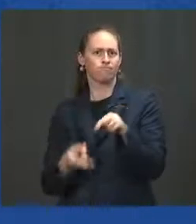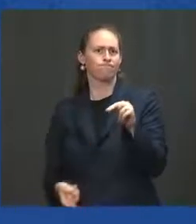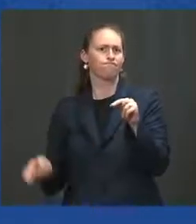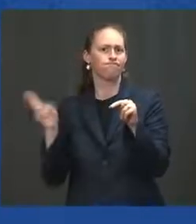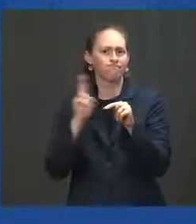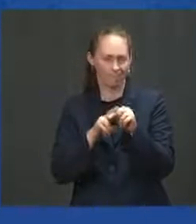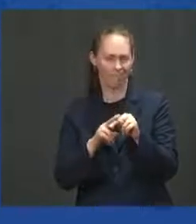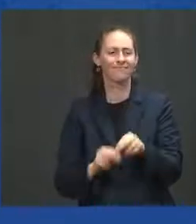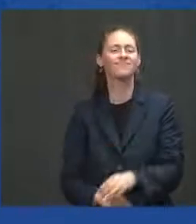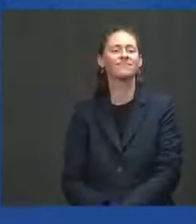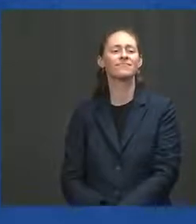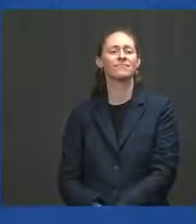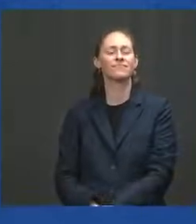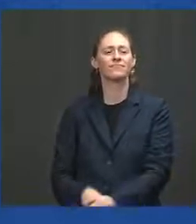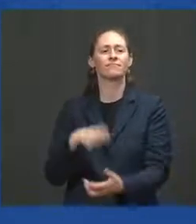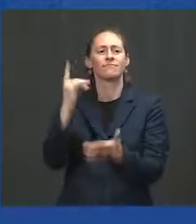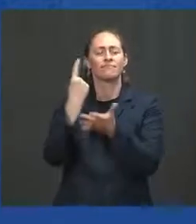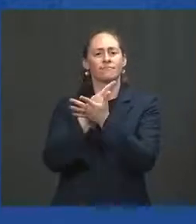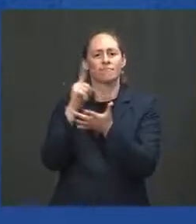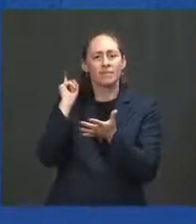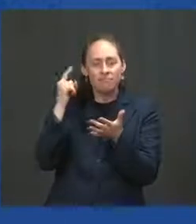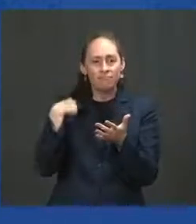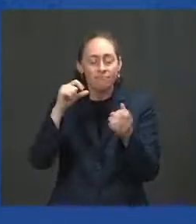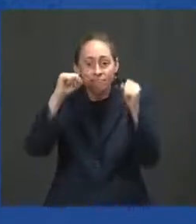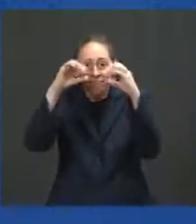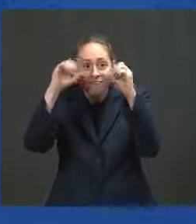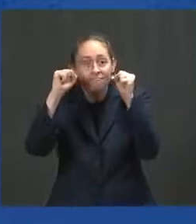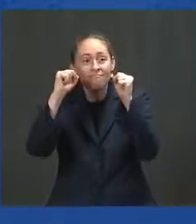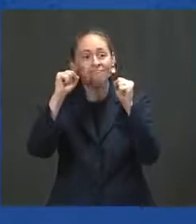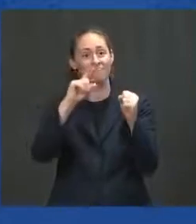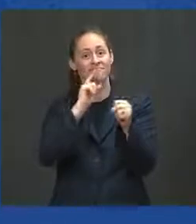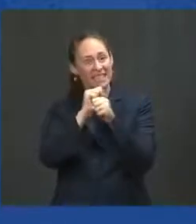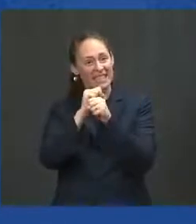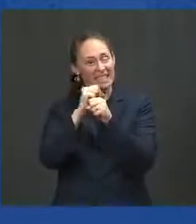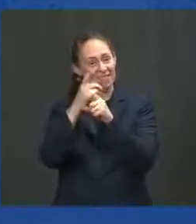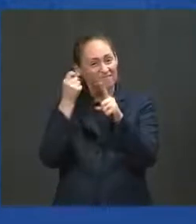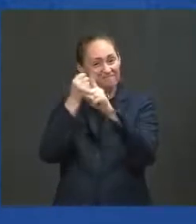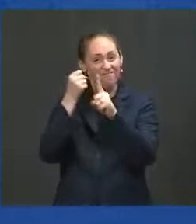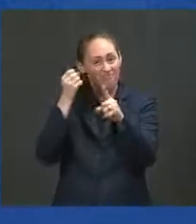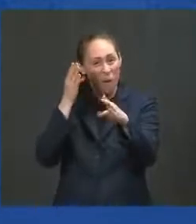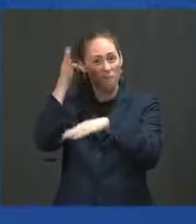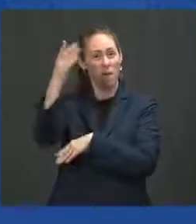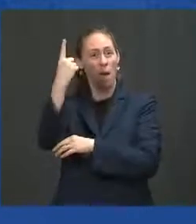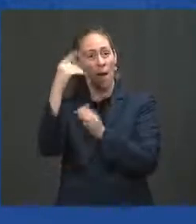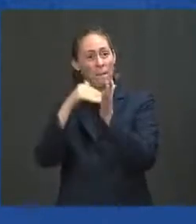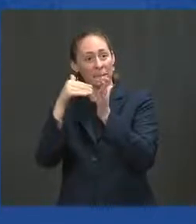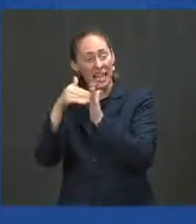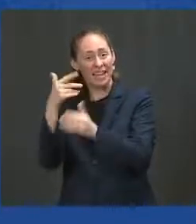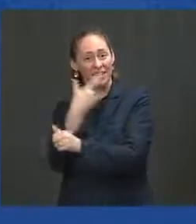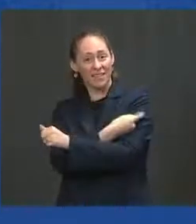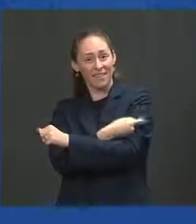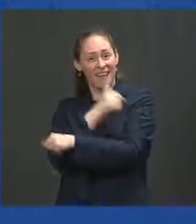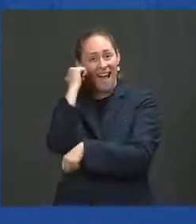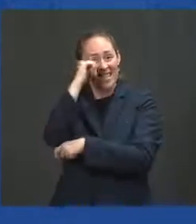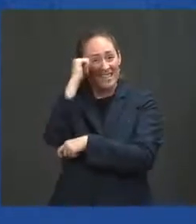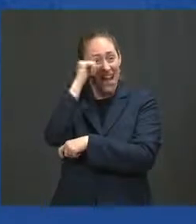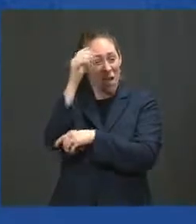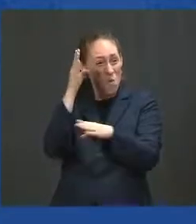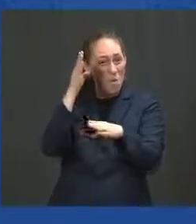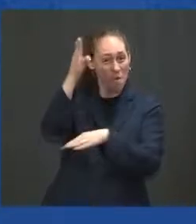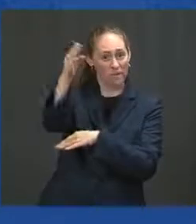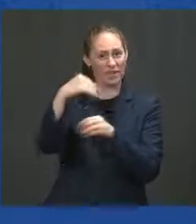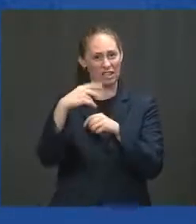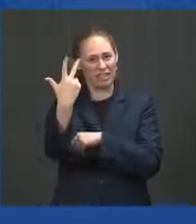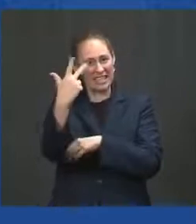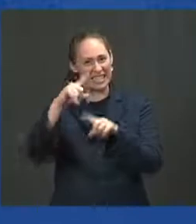more than one million shots a day for three state days through three straight days. This is the first time this has happened since